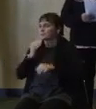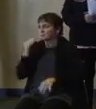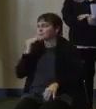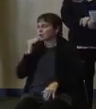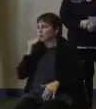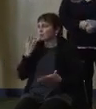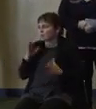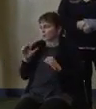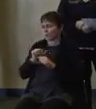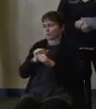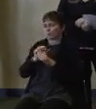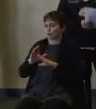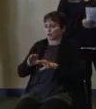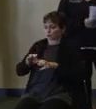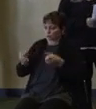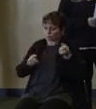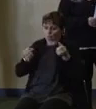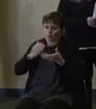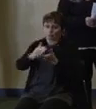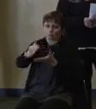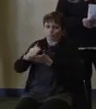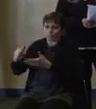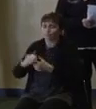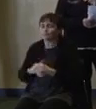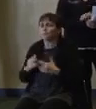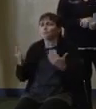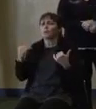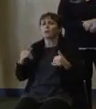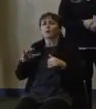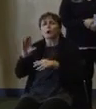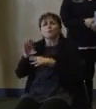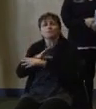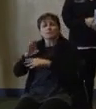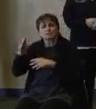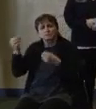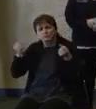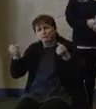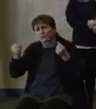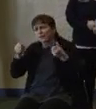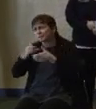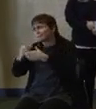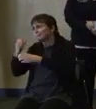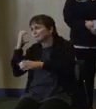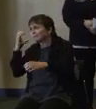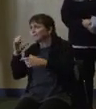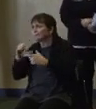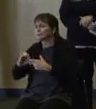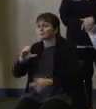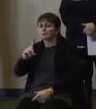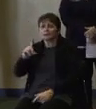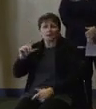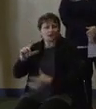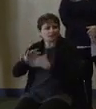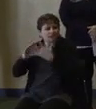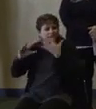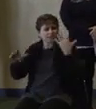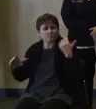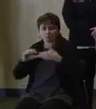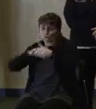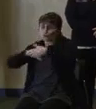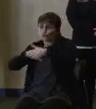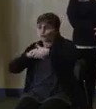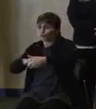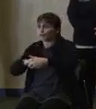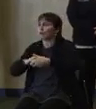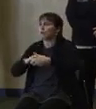The commercial vehicle restriction for tractor trailers, empty, straight CDL-weighted trucks, passenger vehicles, towing trailers, including boats,